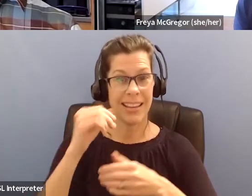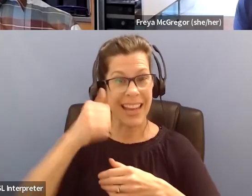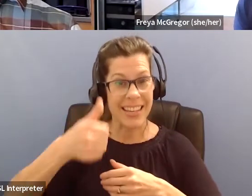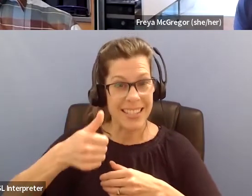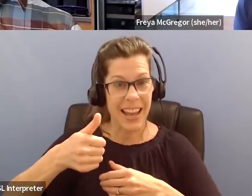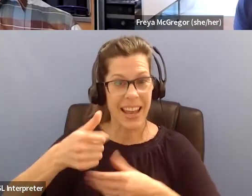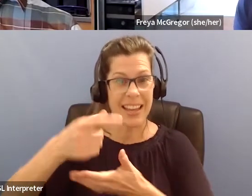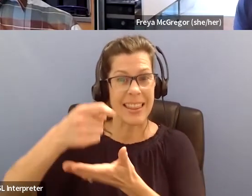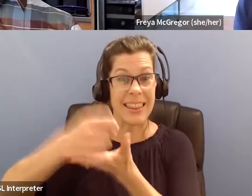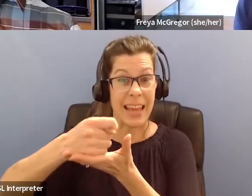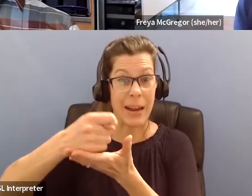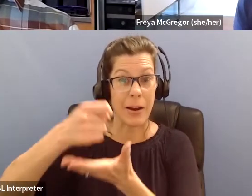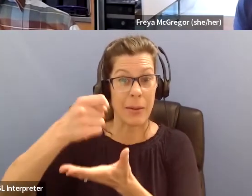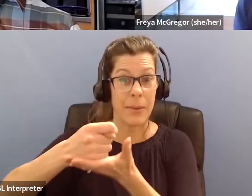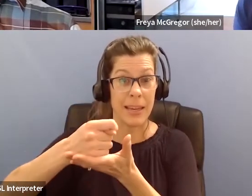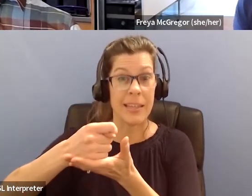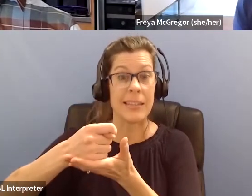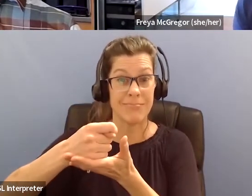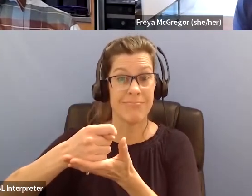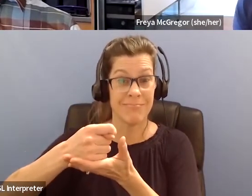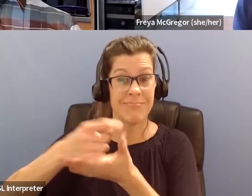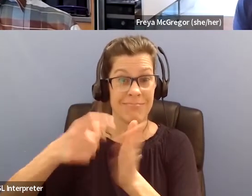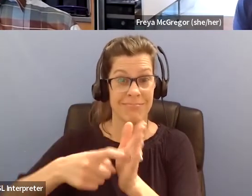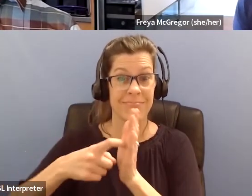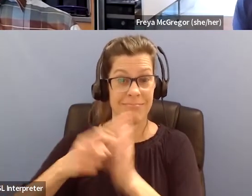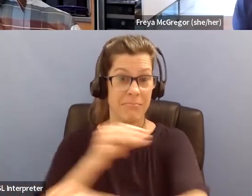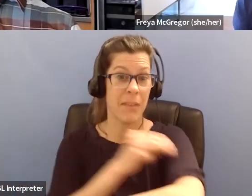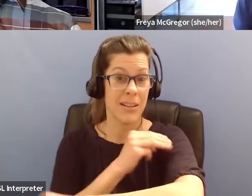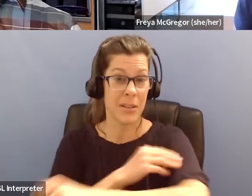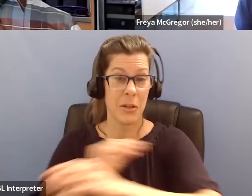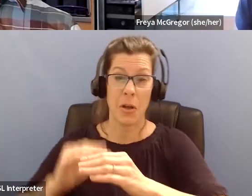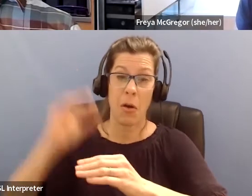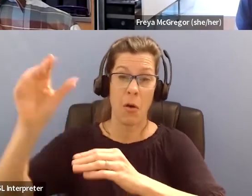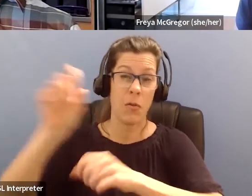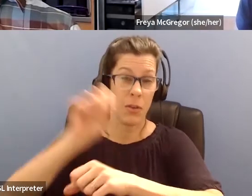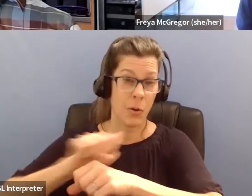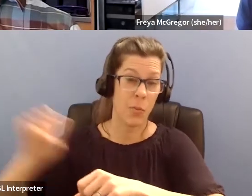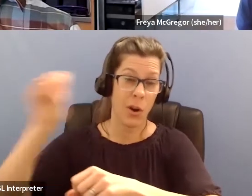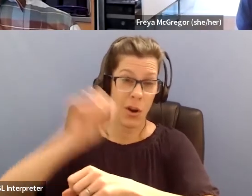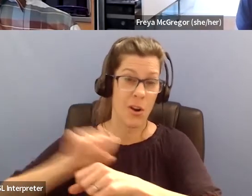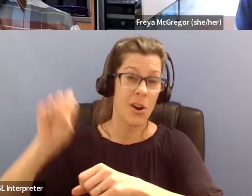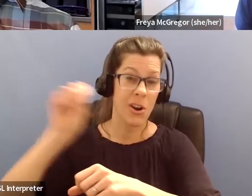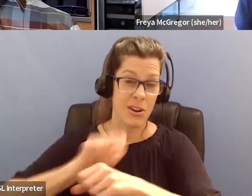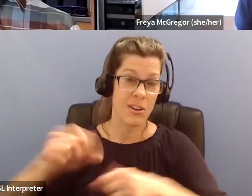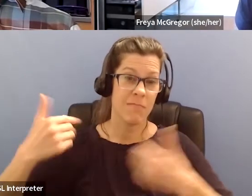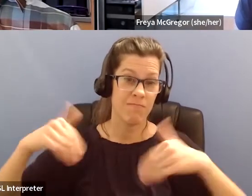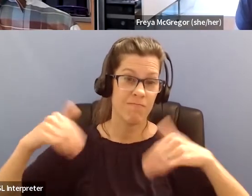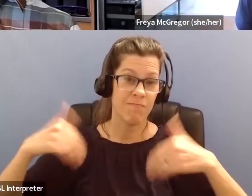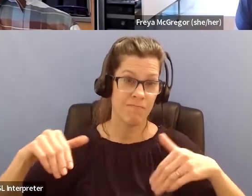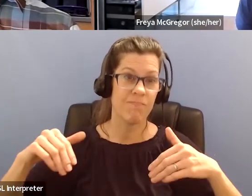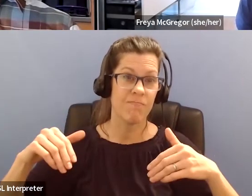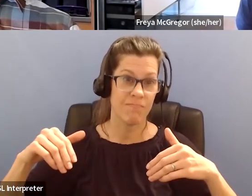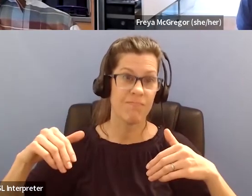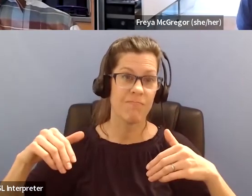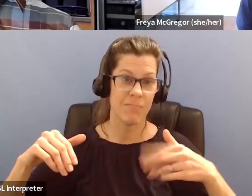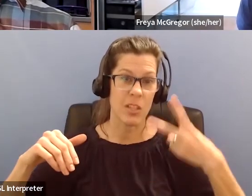I'm in, I, my muscles have really been overworked. Um, so it's a little bit more in, you know, in detail of, because I think